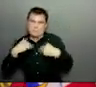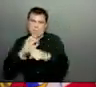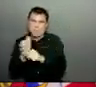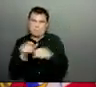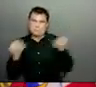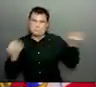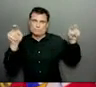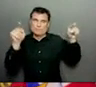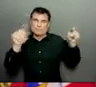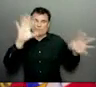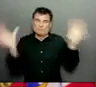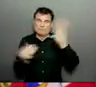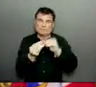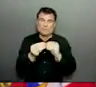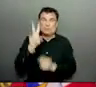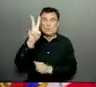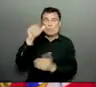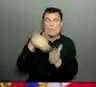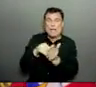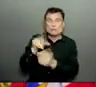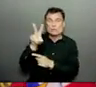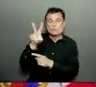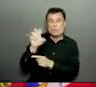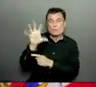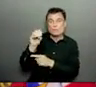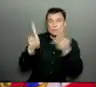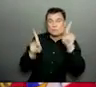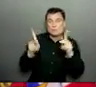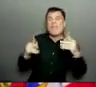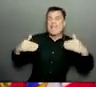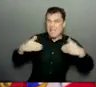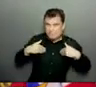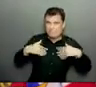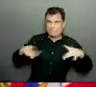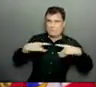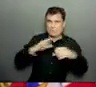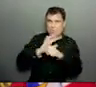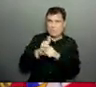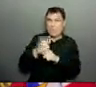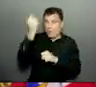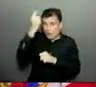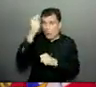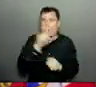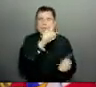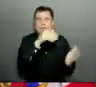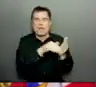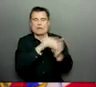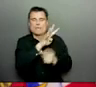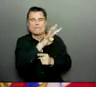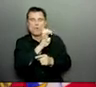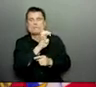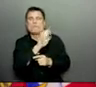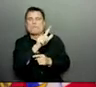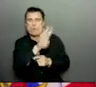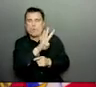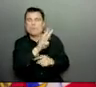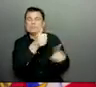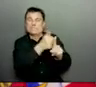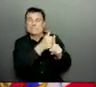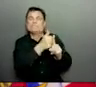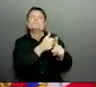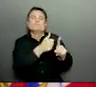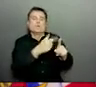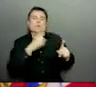with active cases. In addition, we've had new community outbreaks at two coastal gas link